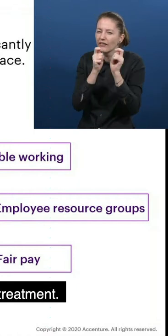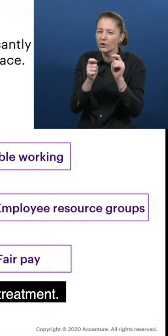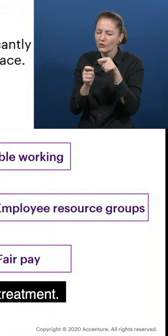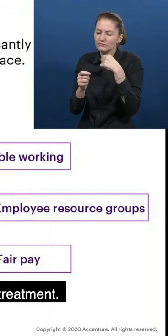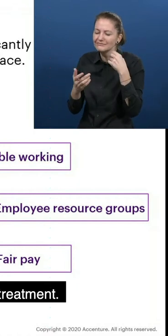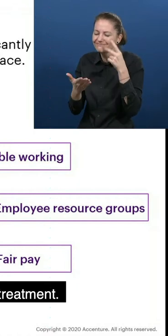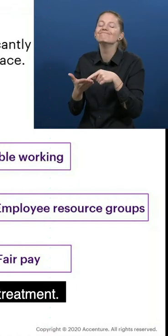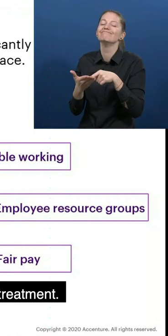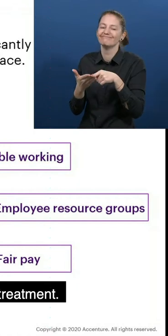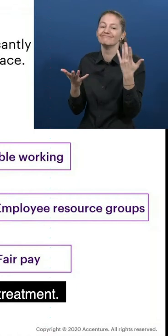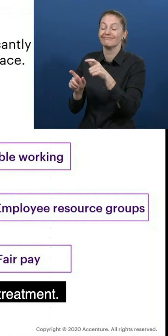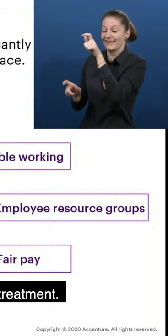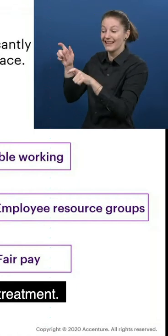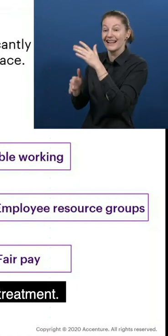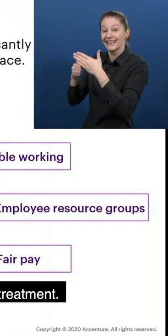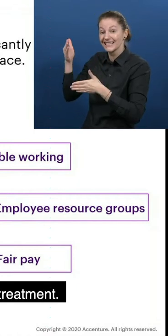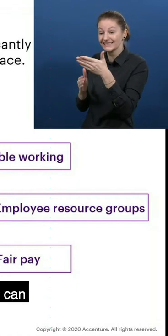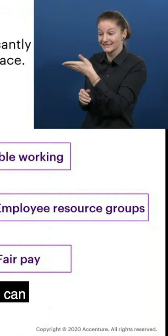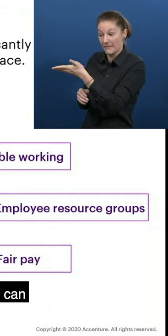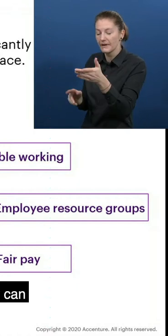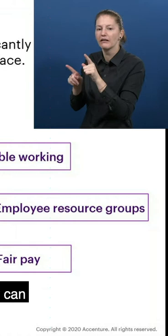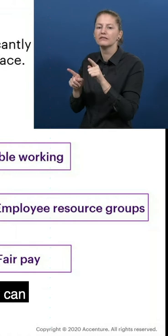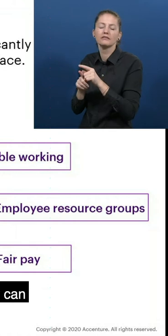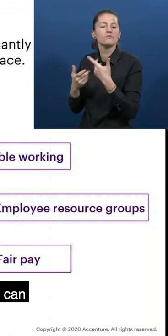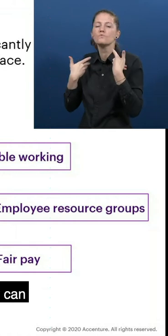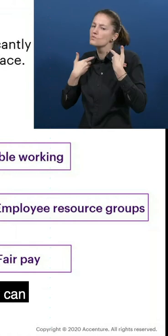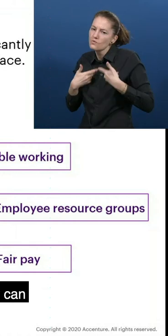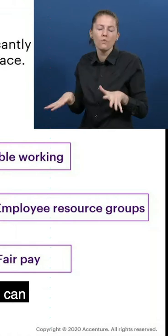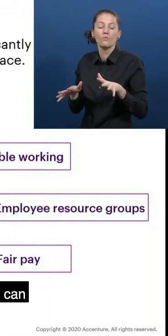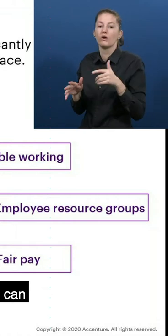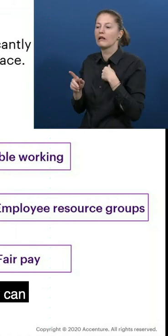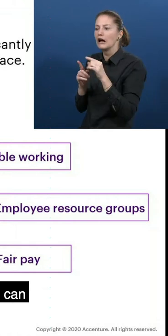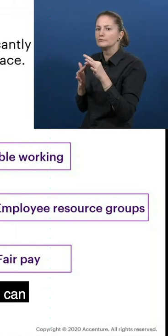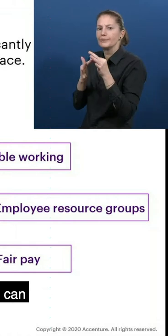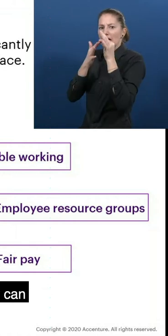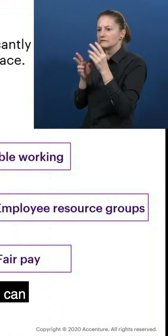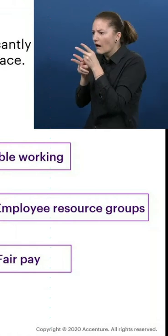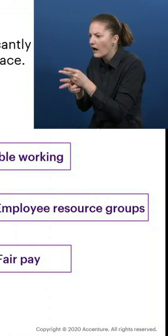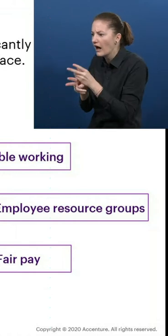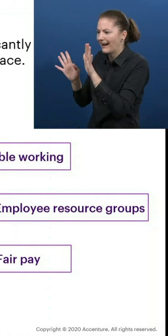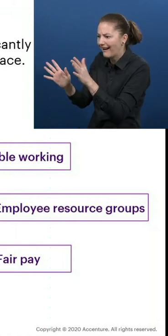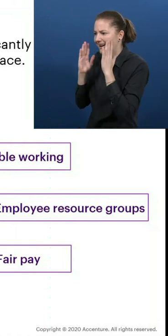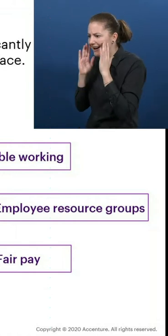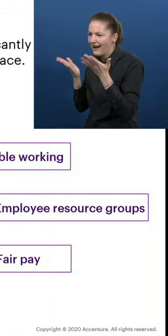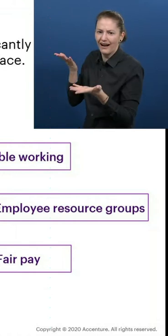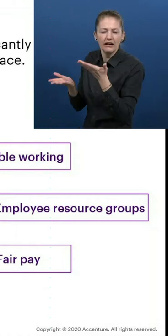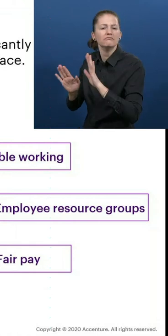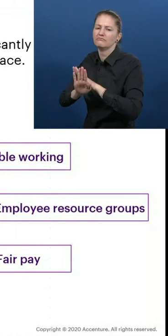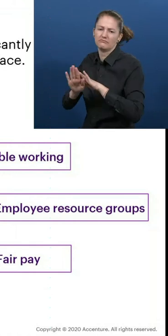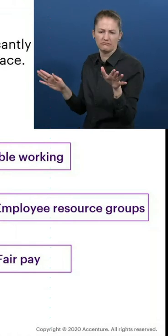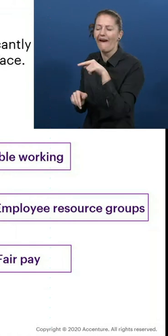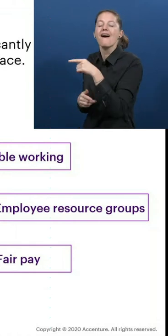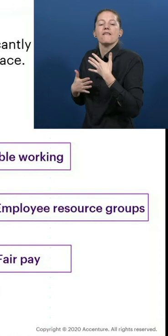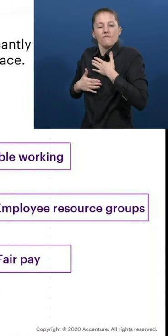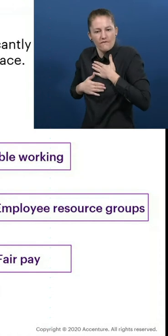singled out for special treatment. They simply want a level playing field so they can thrive at the same pace